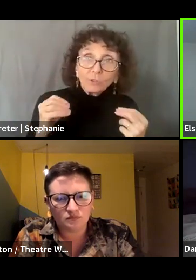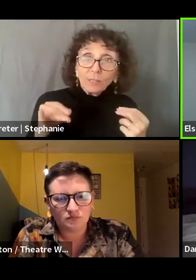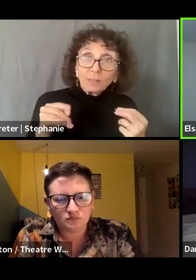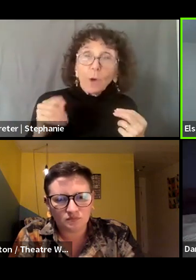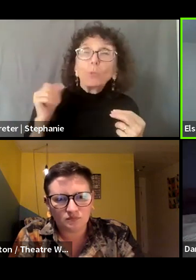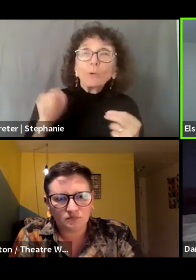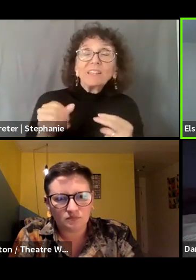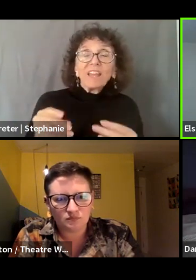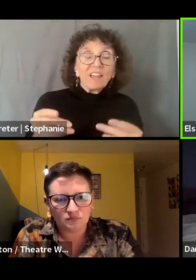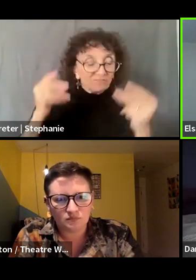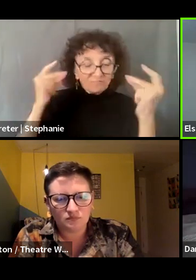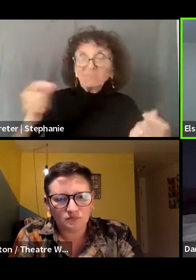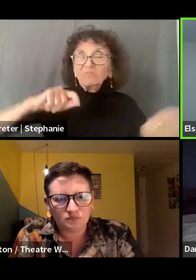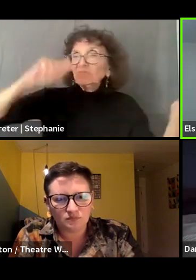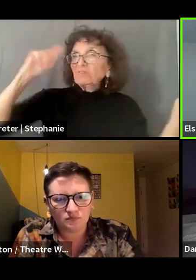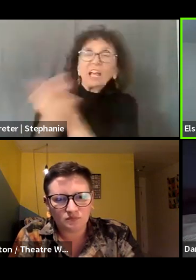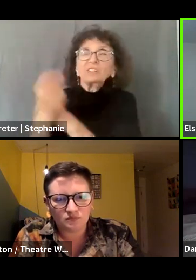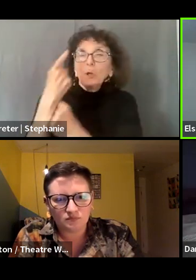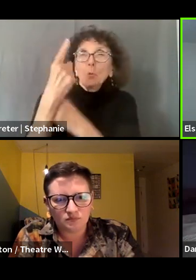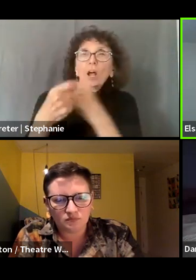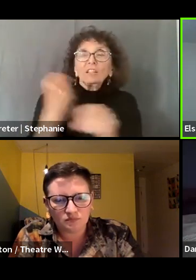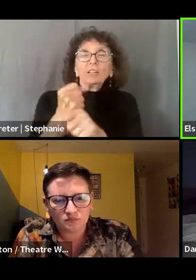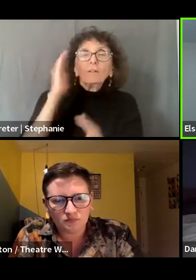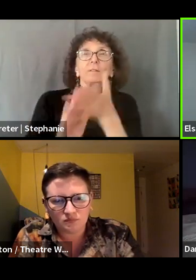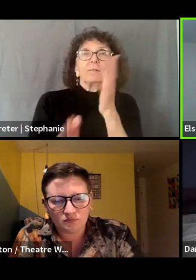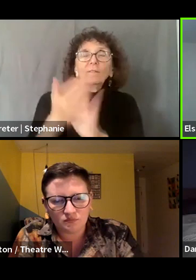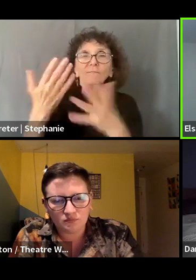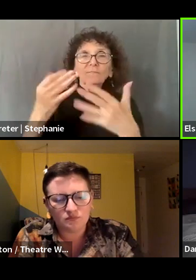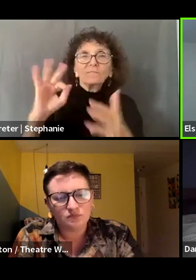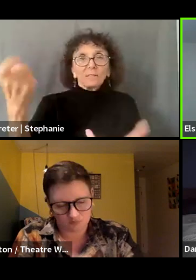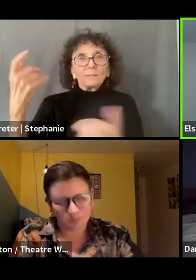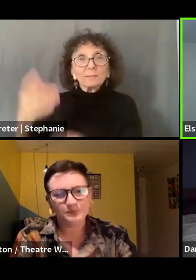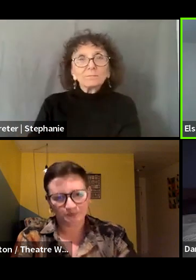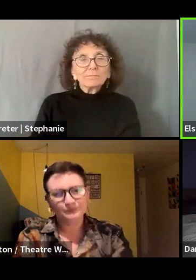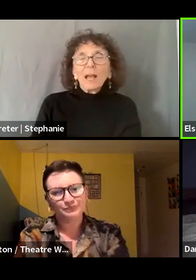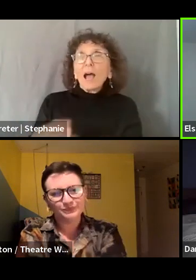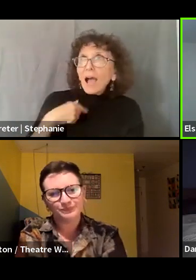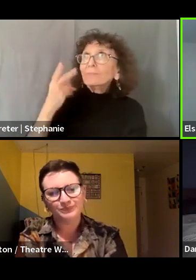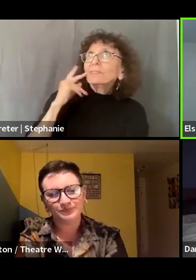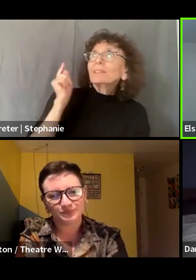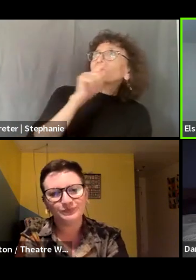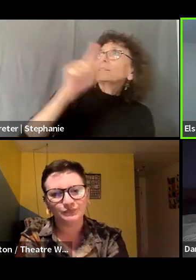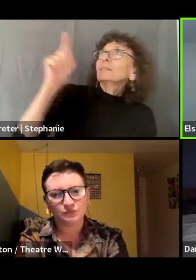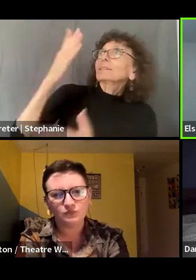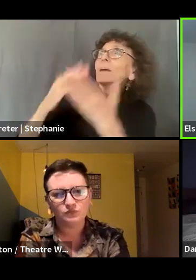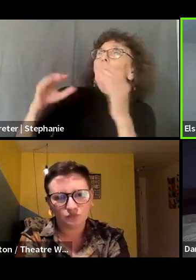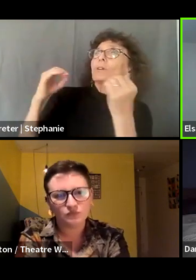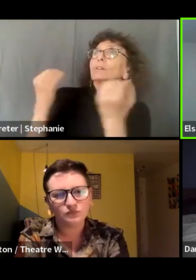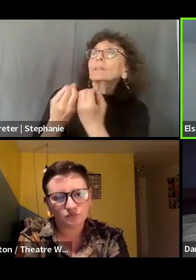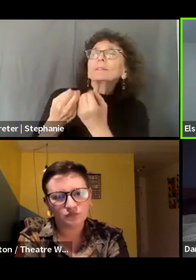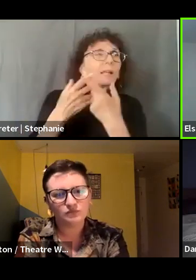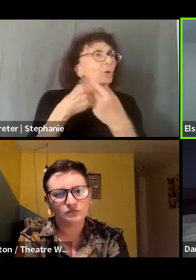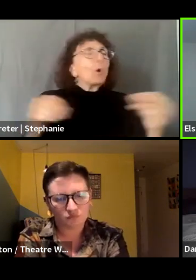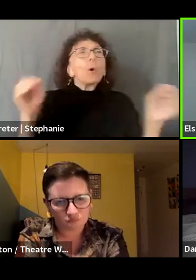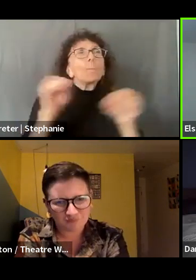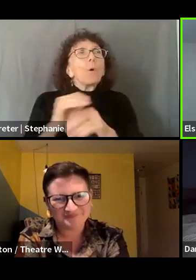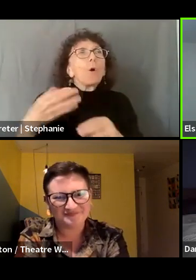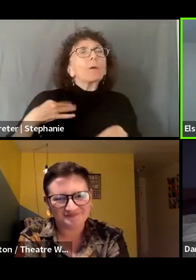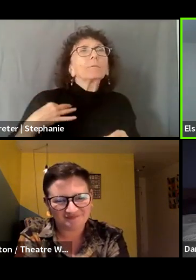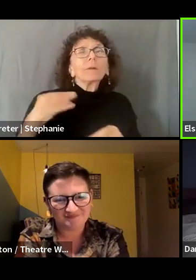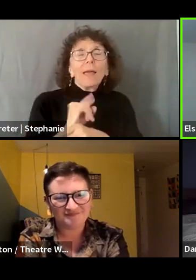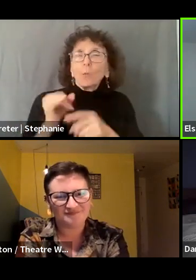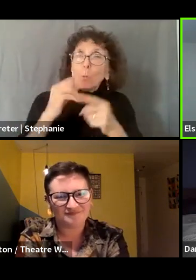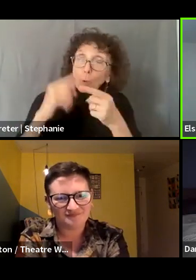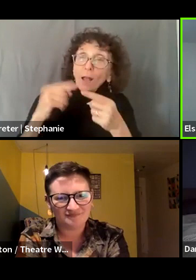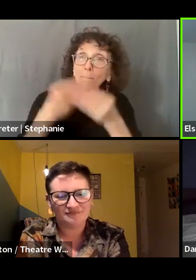just decide to switch systems and start paying equitably and end unpaid internships in one budget cycle.